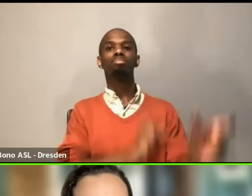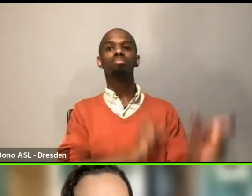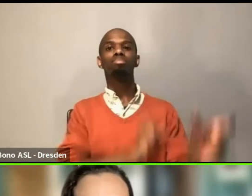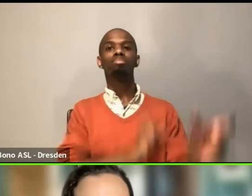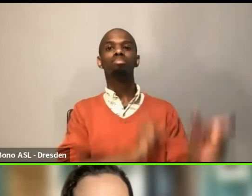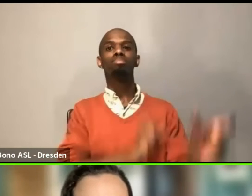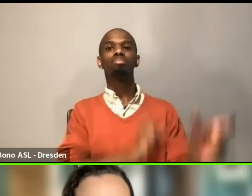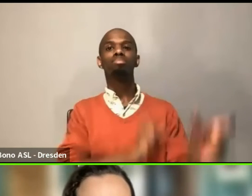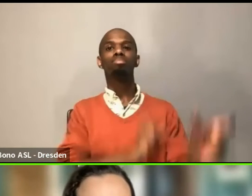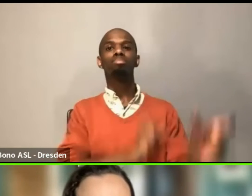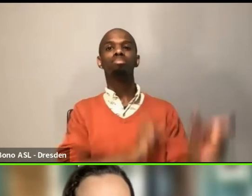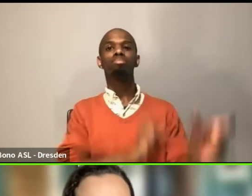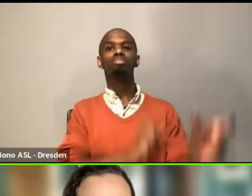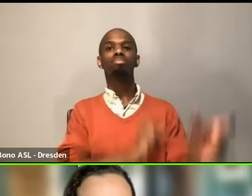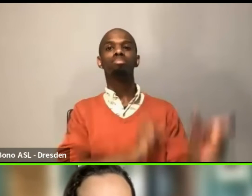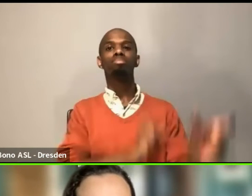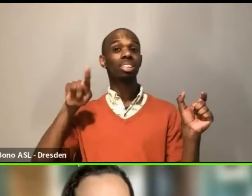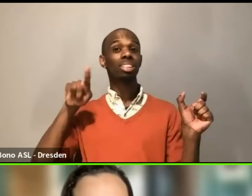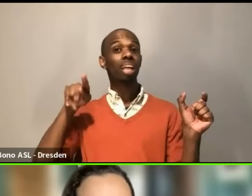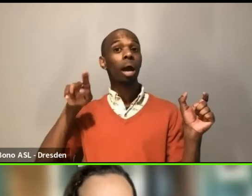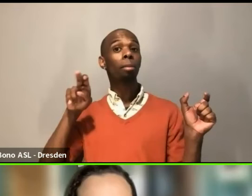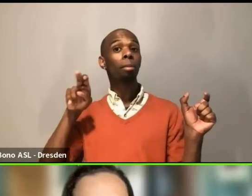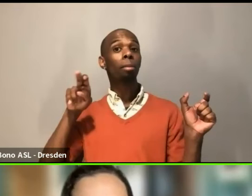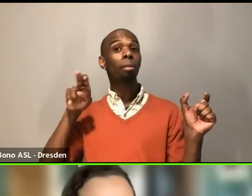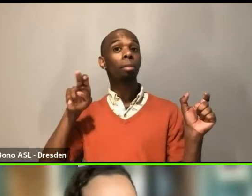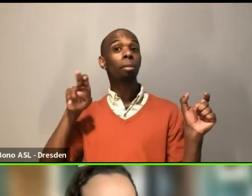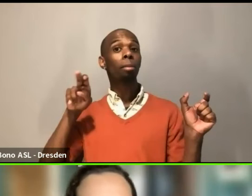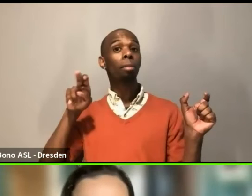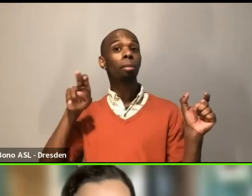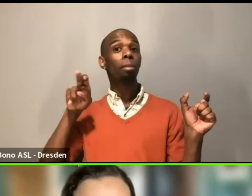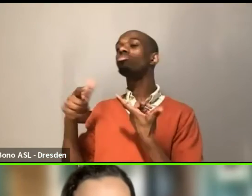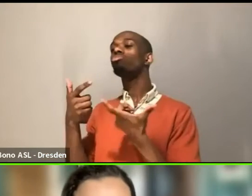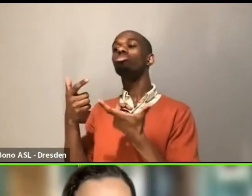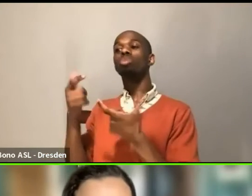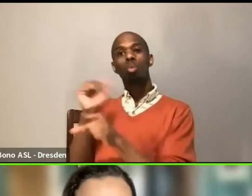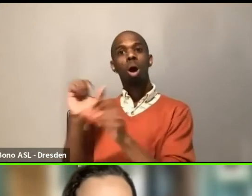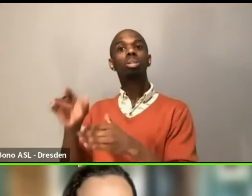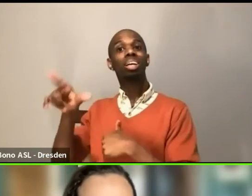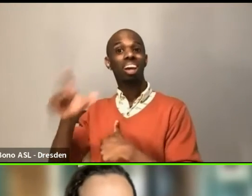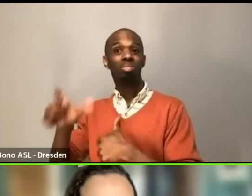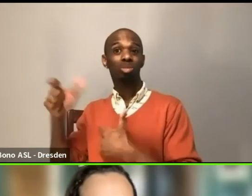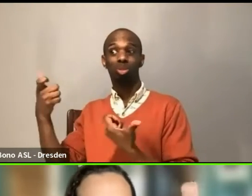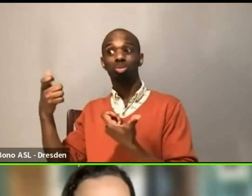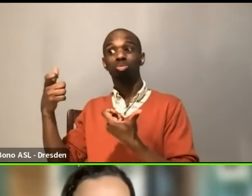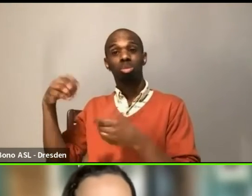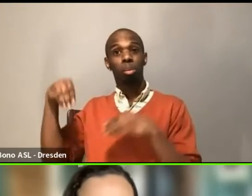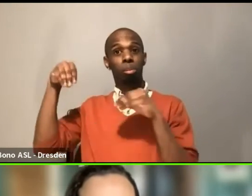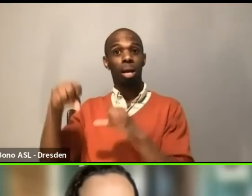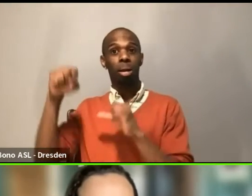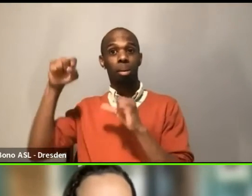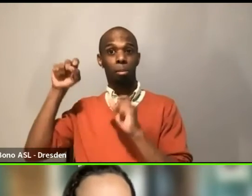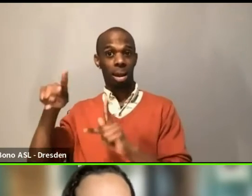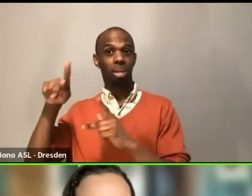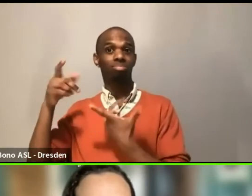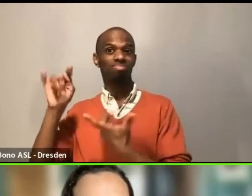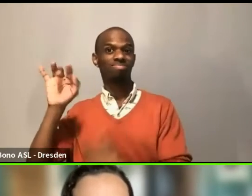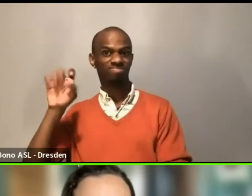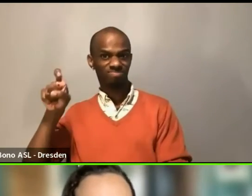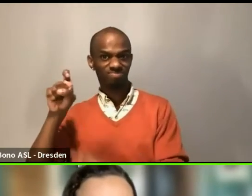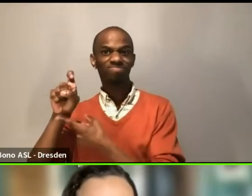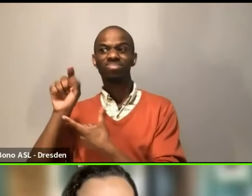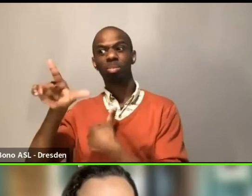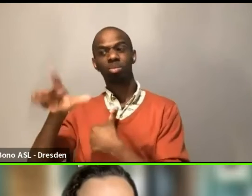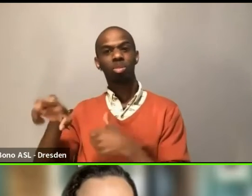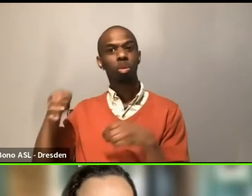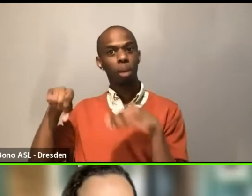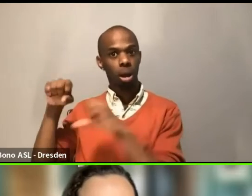stipend, you need, you need, uh, you know, a 1099, you need paperwork around that because we're nonprofits and we have, we're